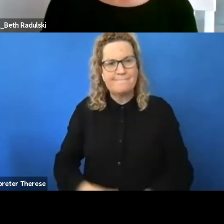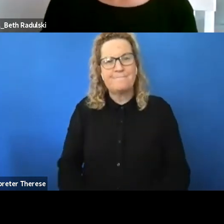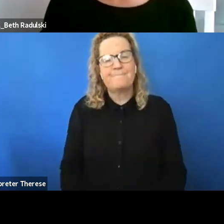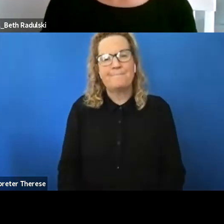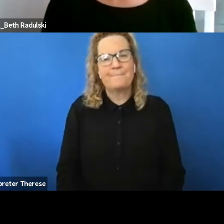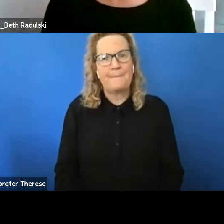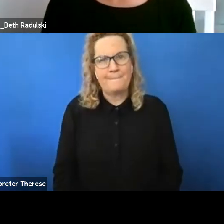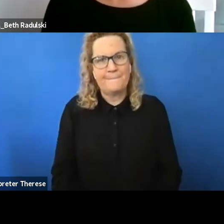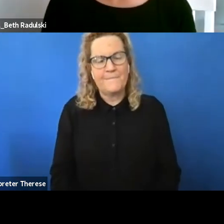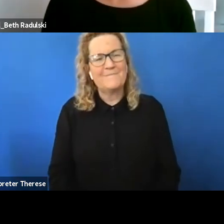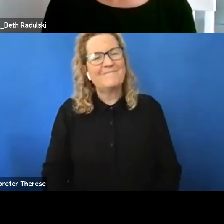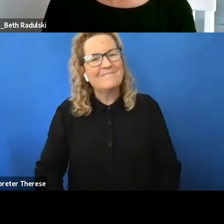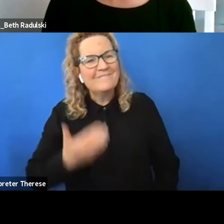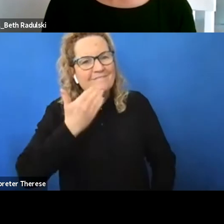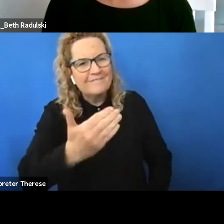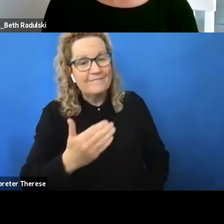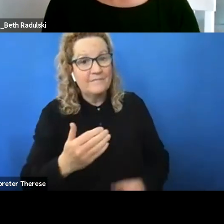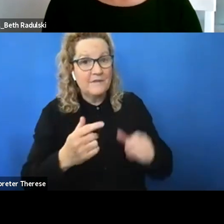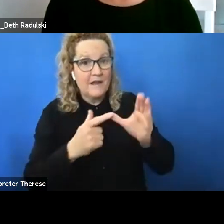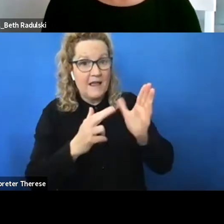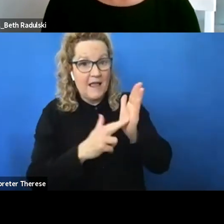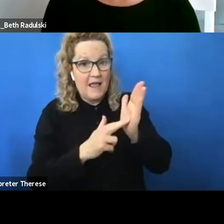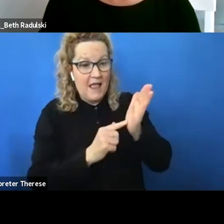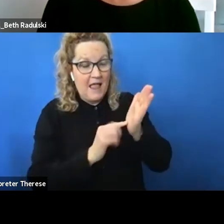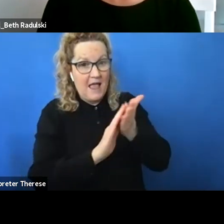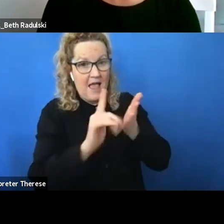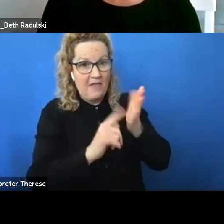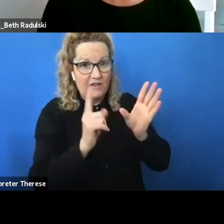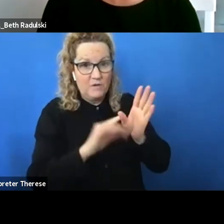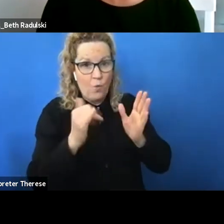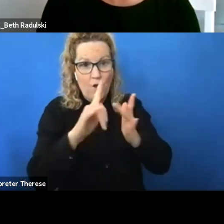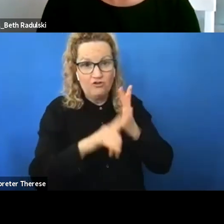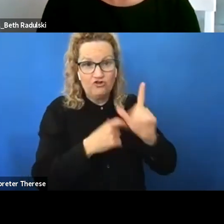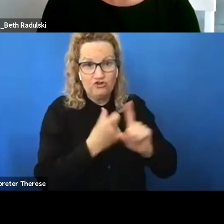thanks ryan anthony or jack would you like to respond to that question